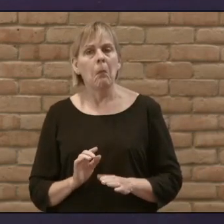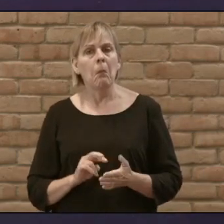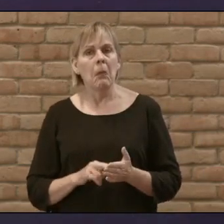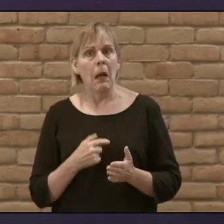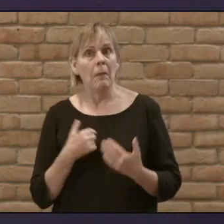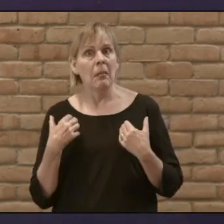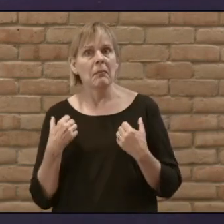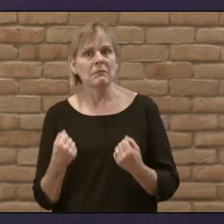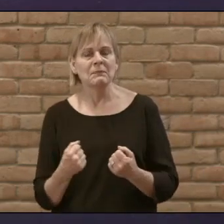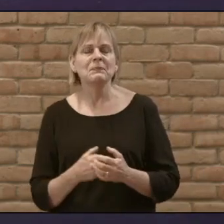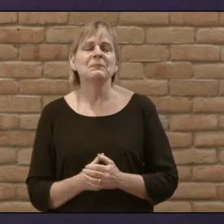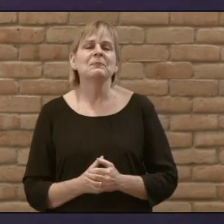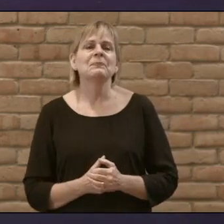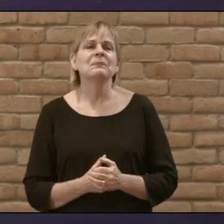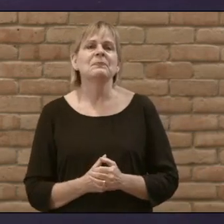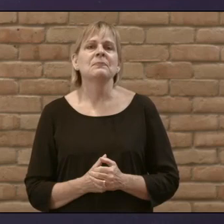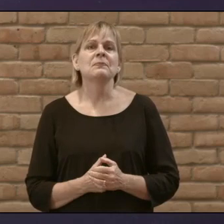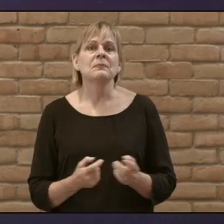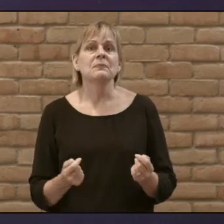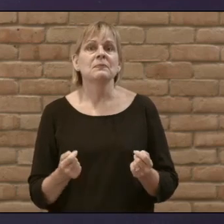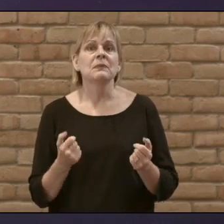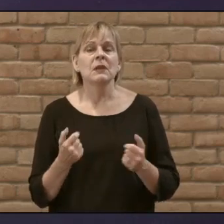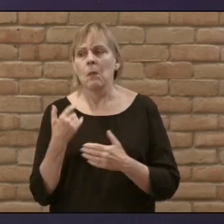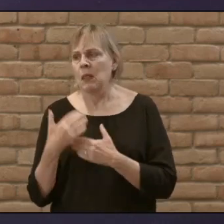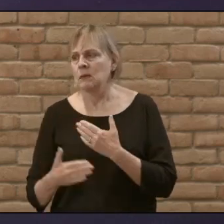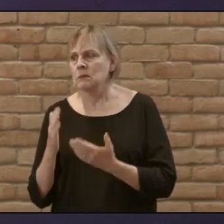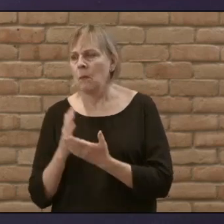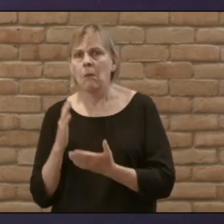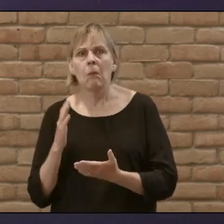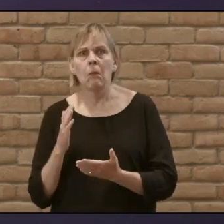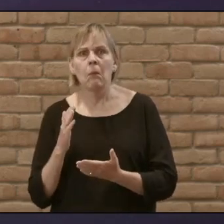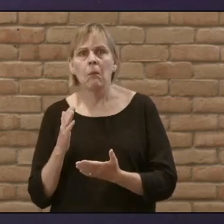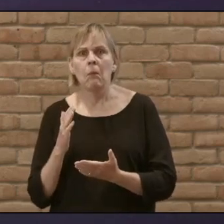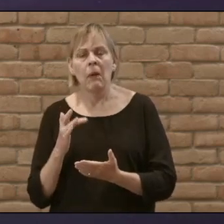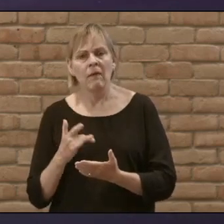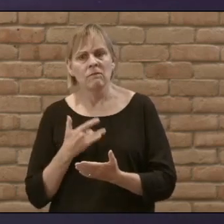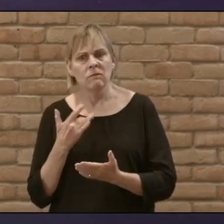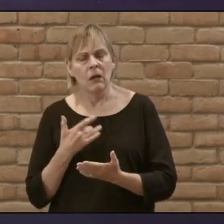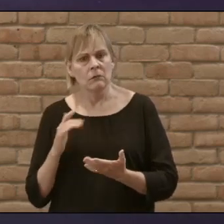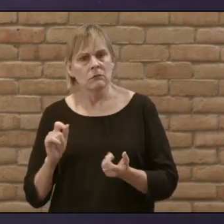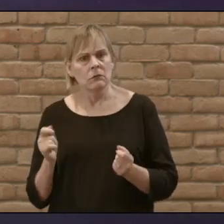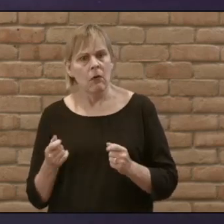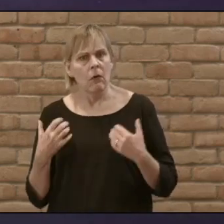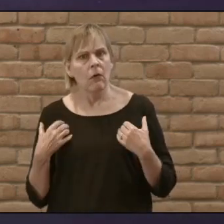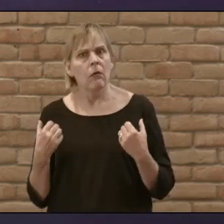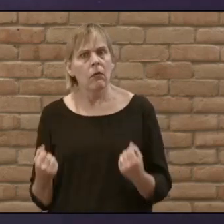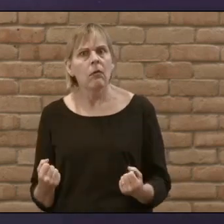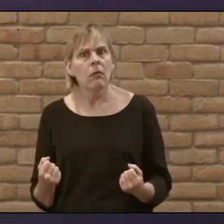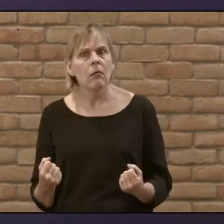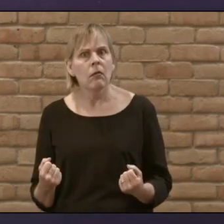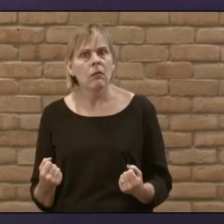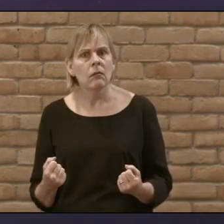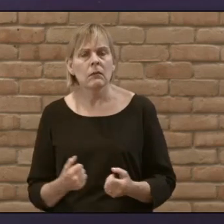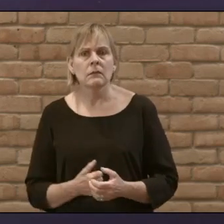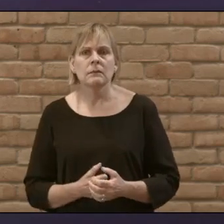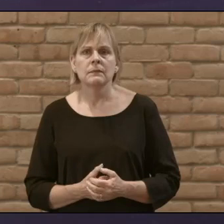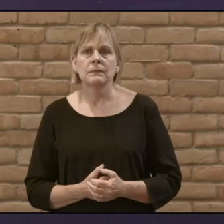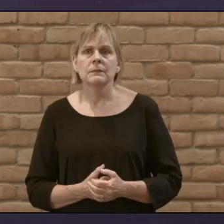healed. Immediately, the bleeding stopped and she could feel in her body that she had been healed of her terrible condition.